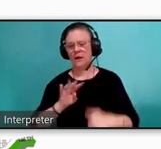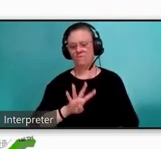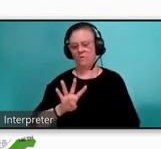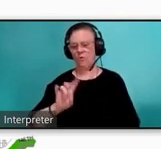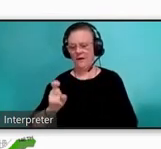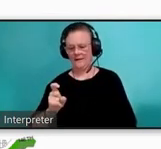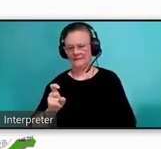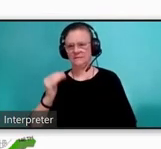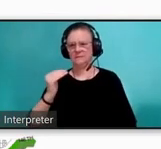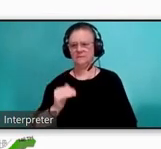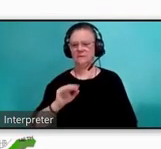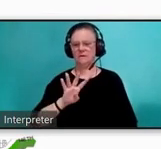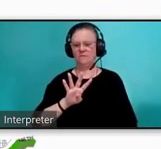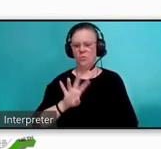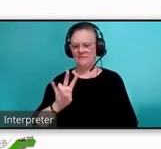and 4747X.